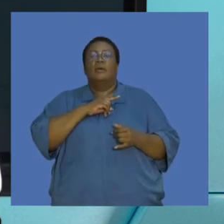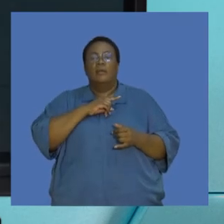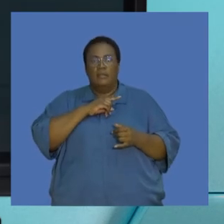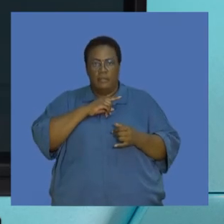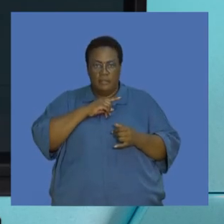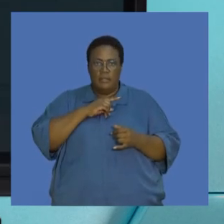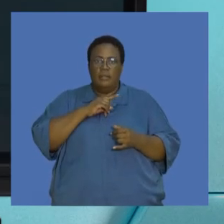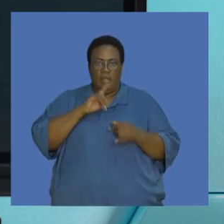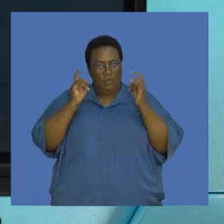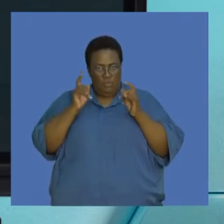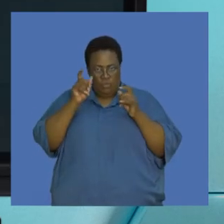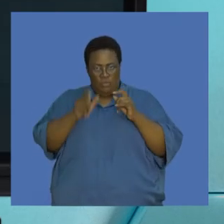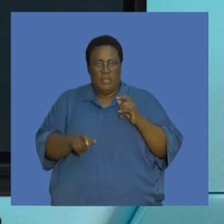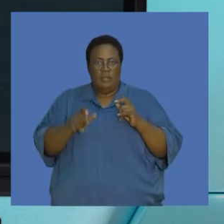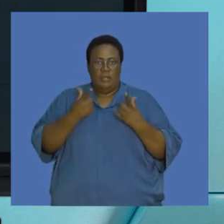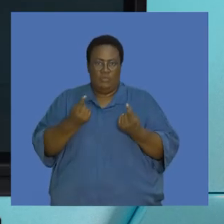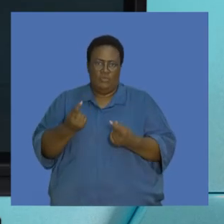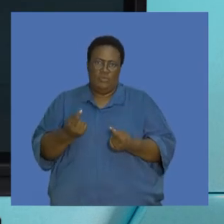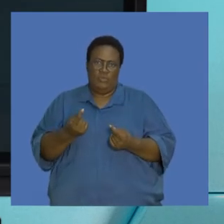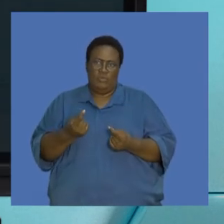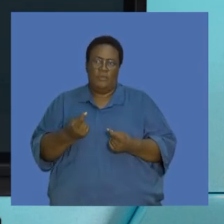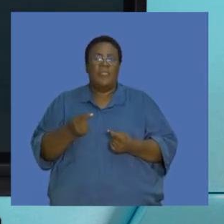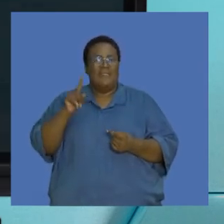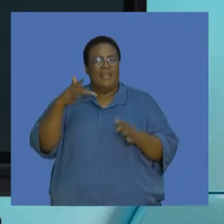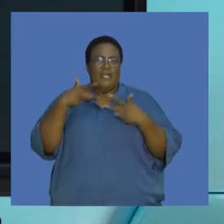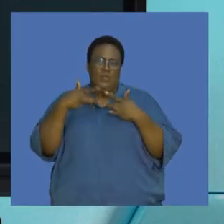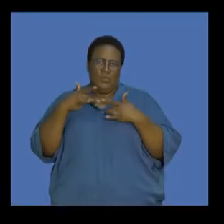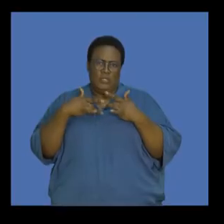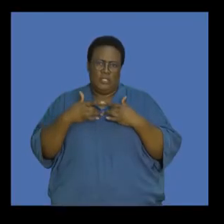which the temperature has increased rapidly. And that's a concern.